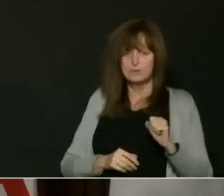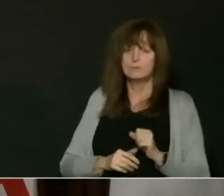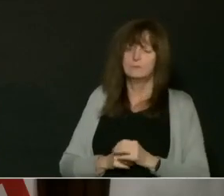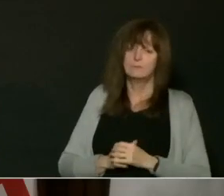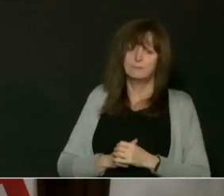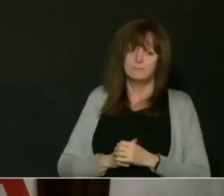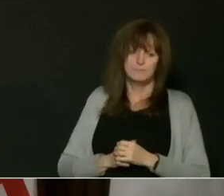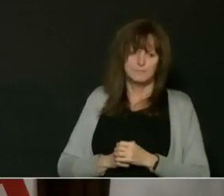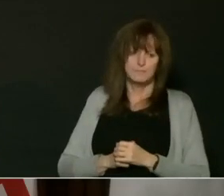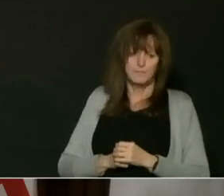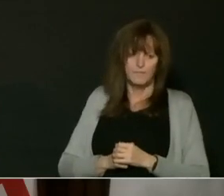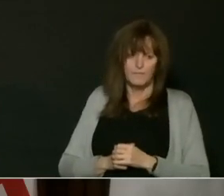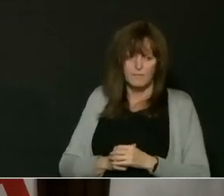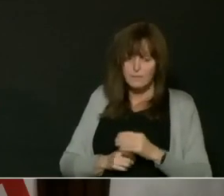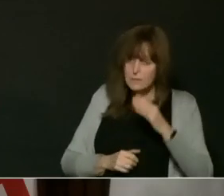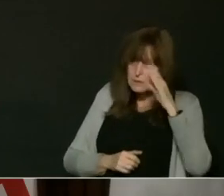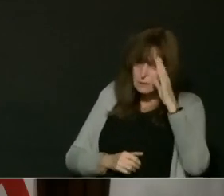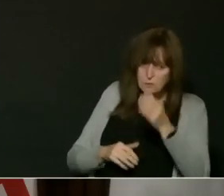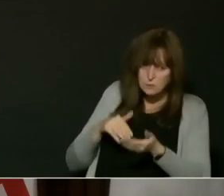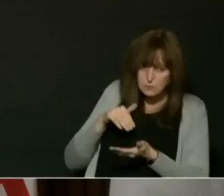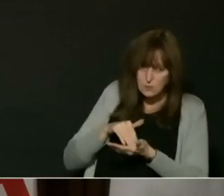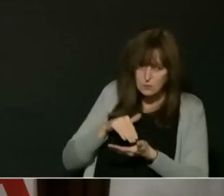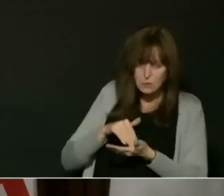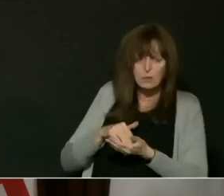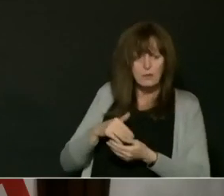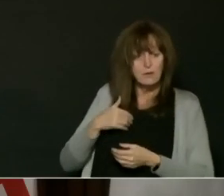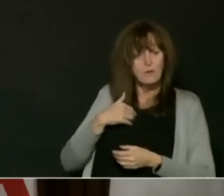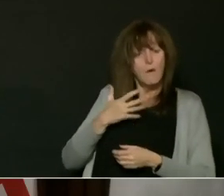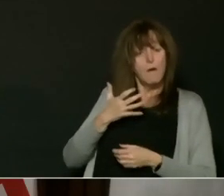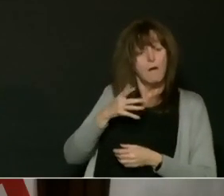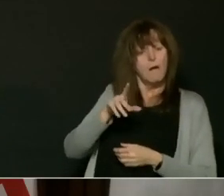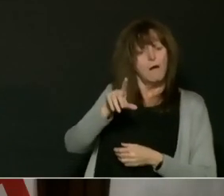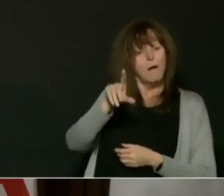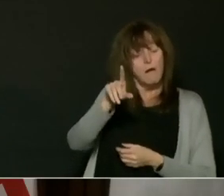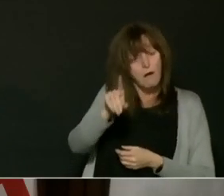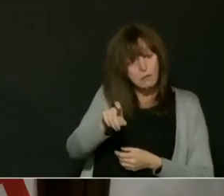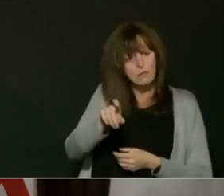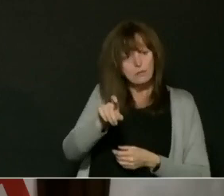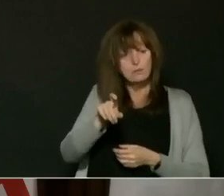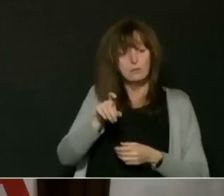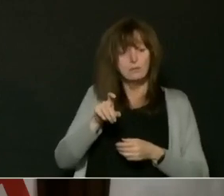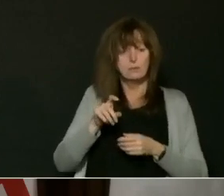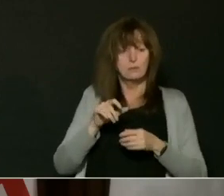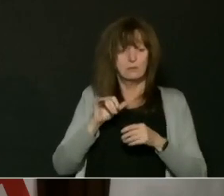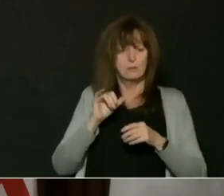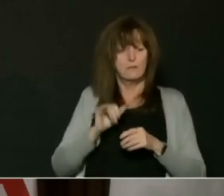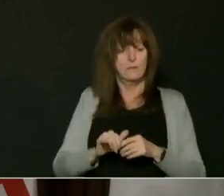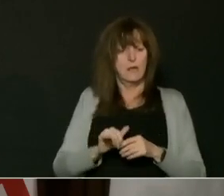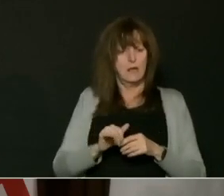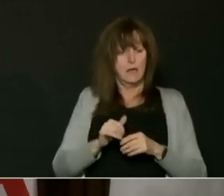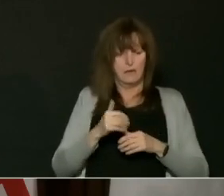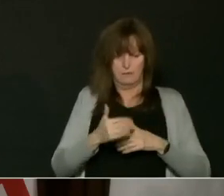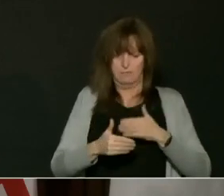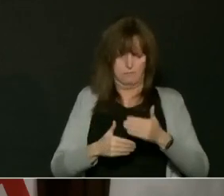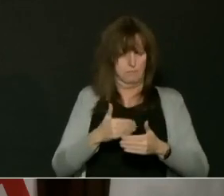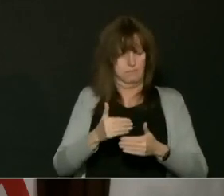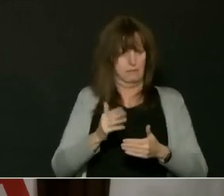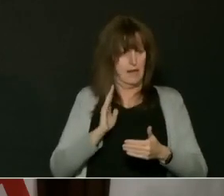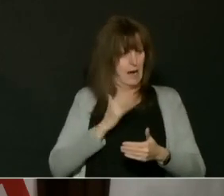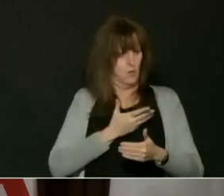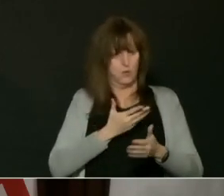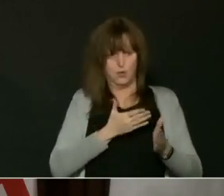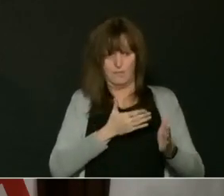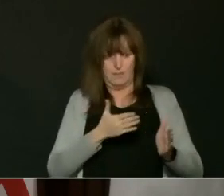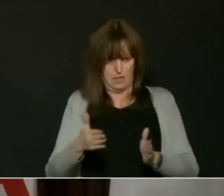Hi, Dr. Moore. I want to talk about the the pace of the reopening plan. The latest version had 21 days between